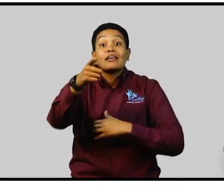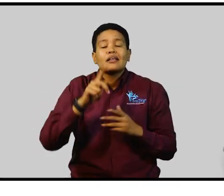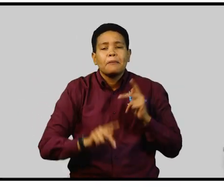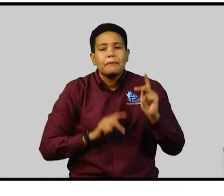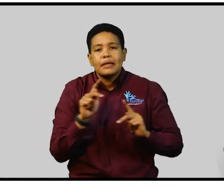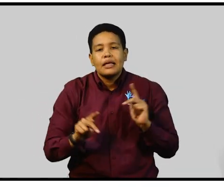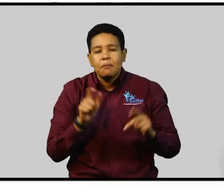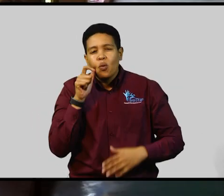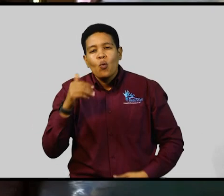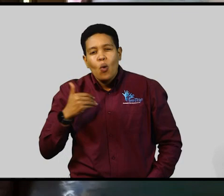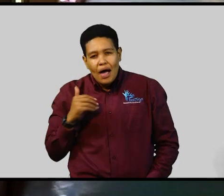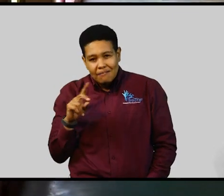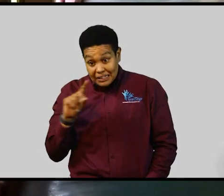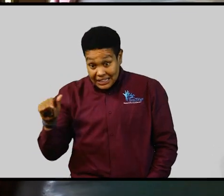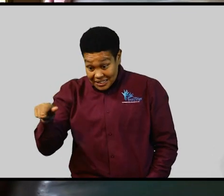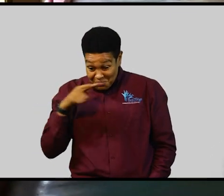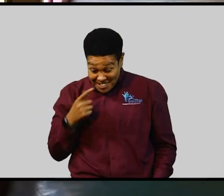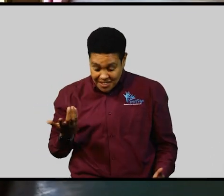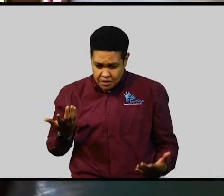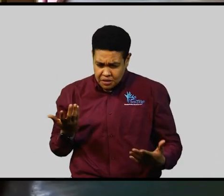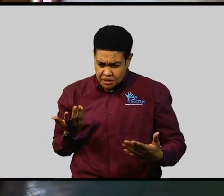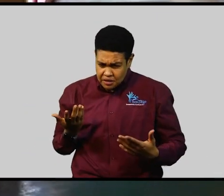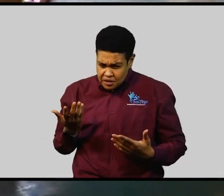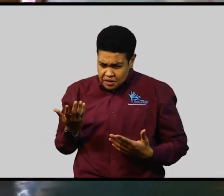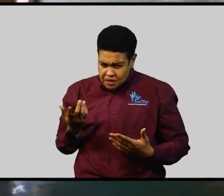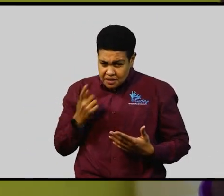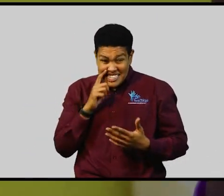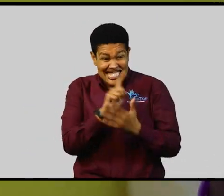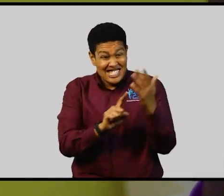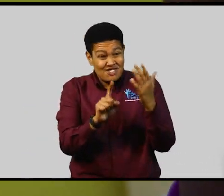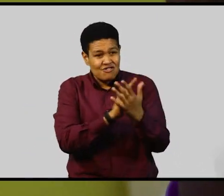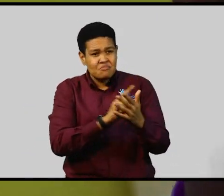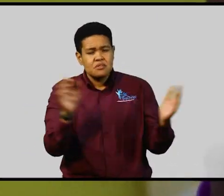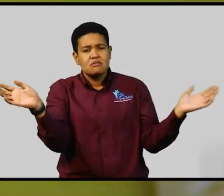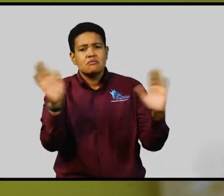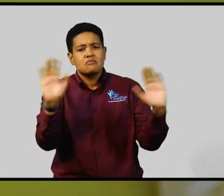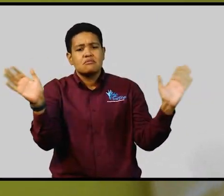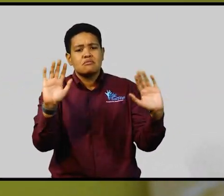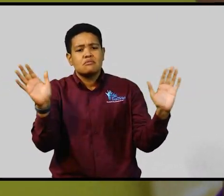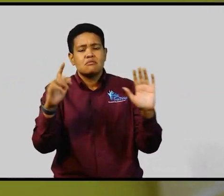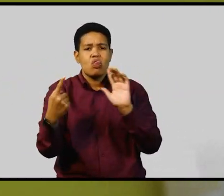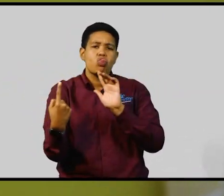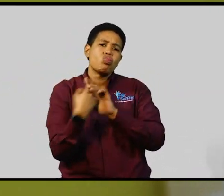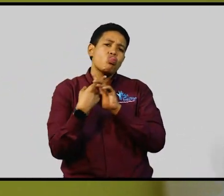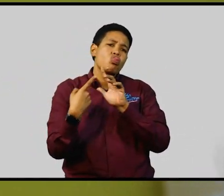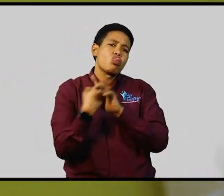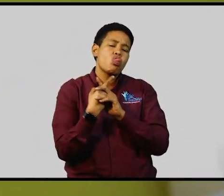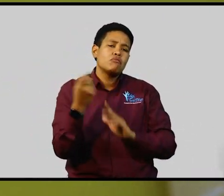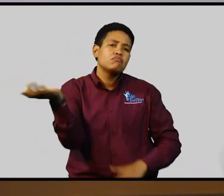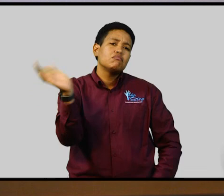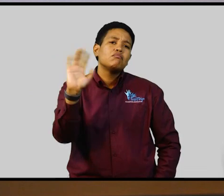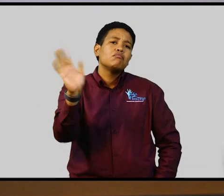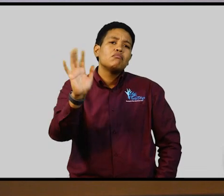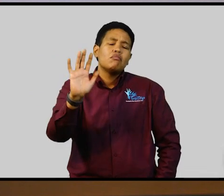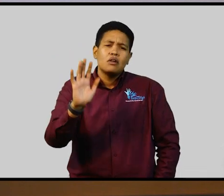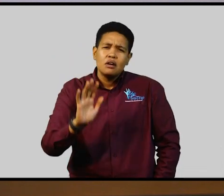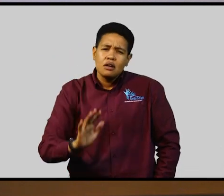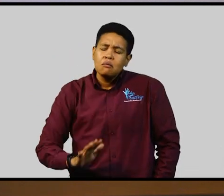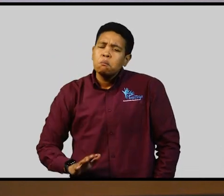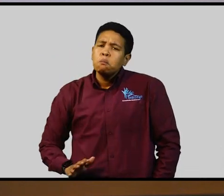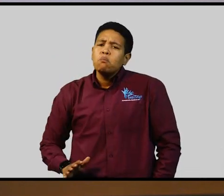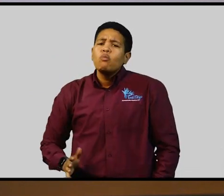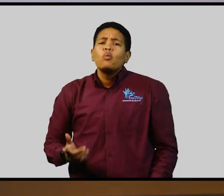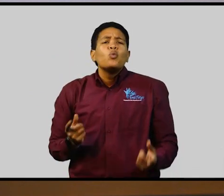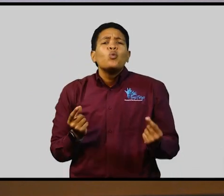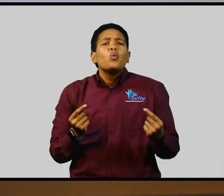persons with disabilities against discrimination, all forms of discrimination. And what